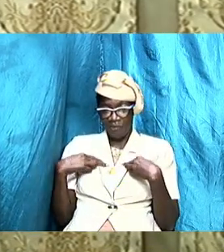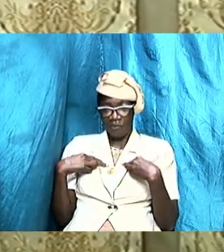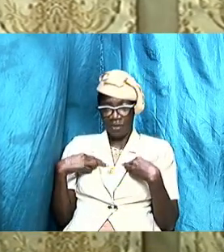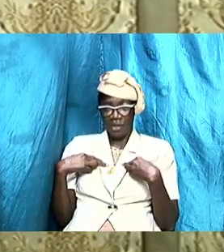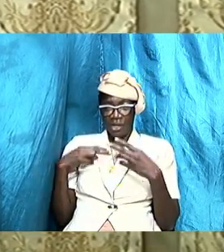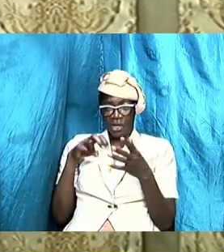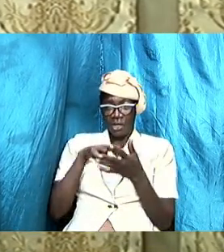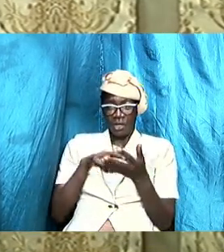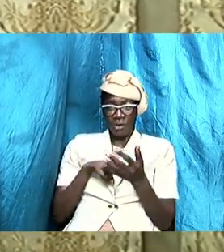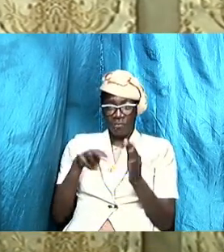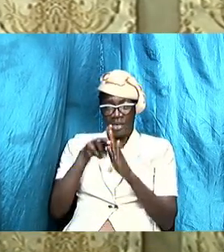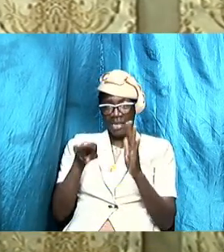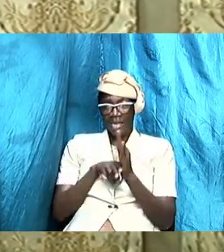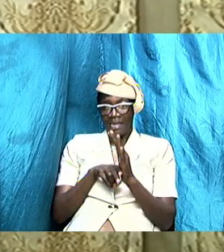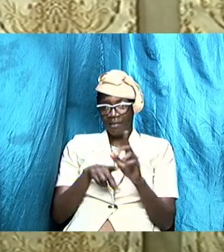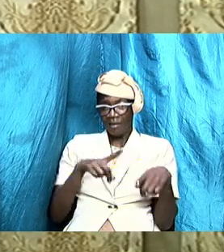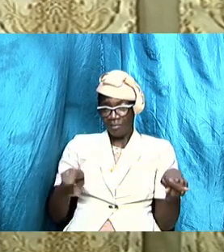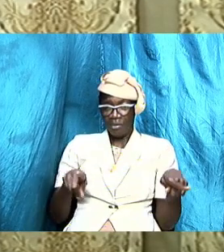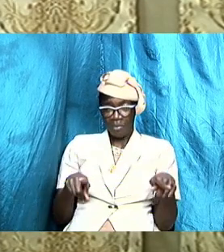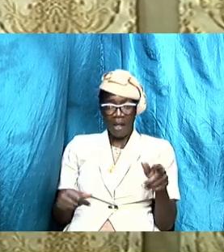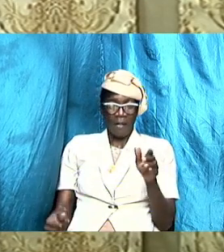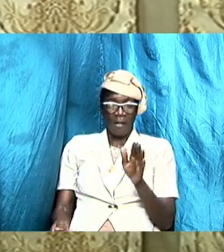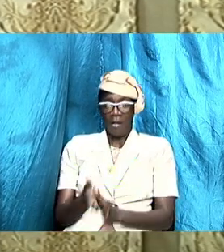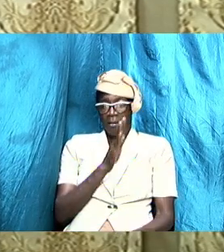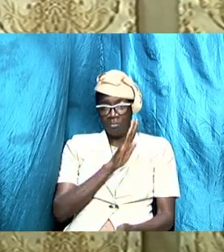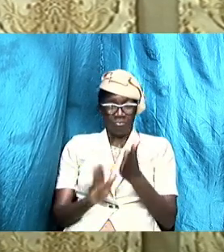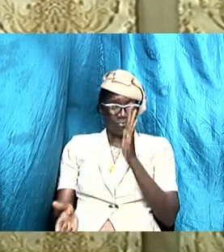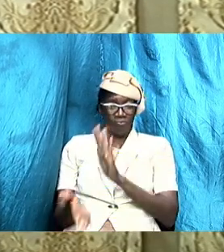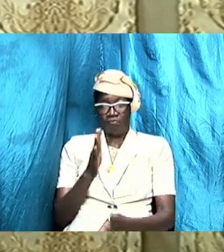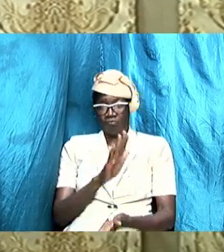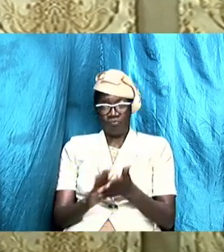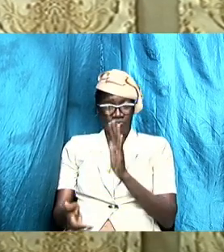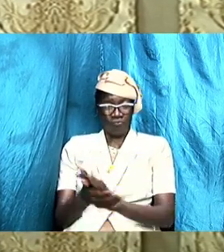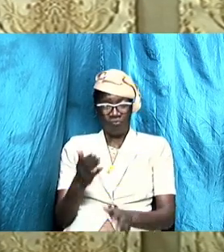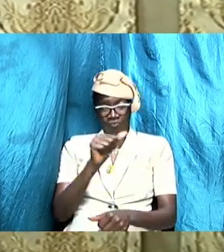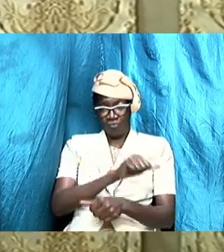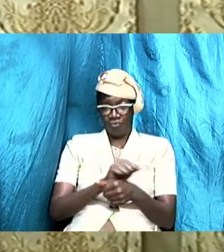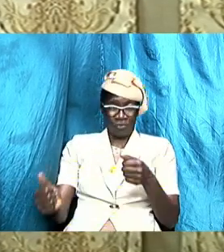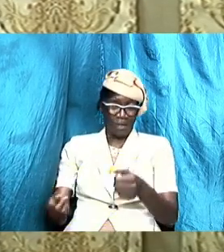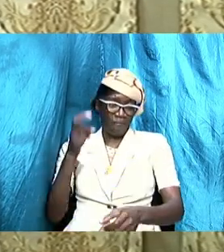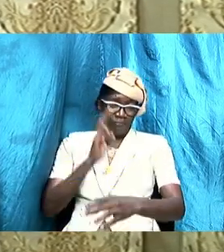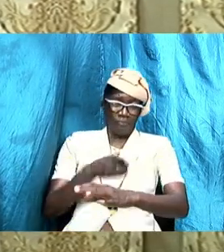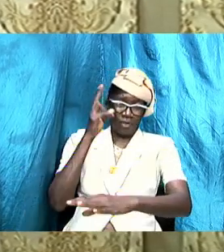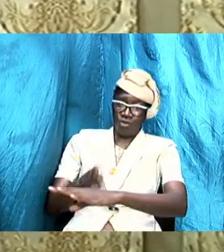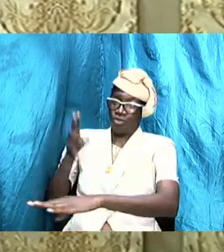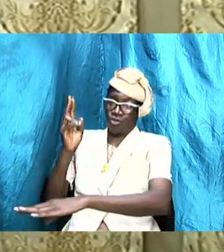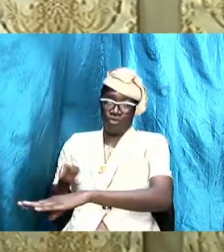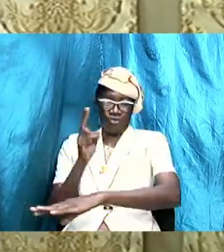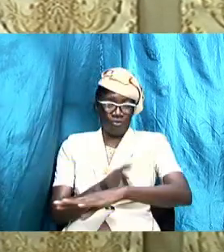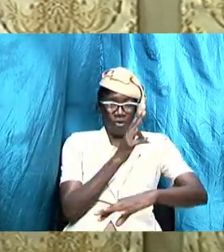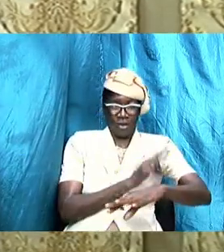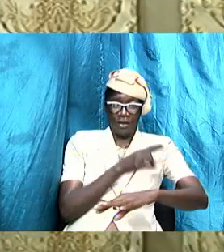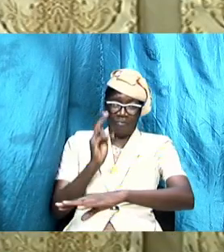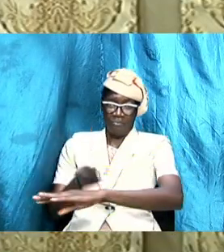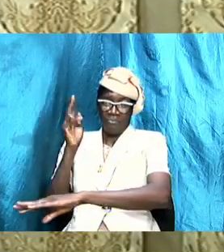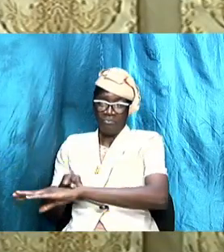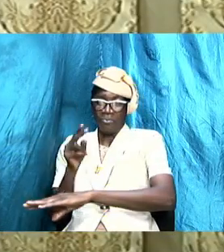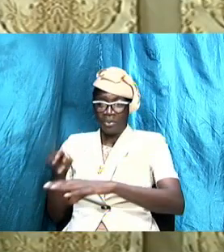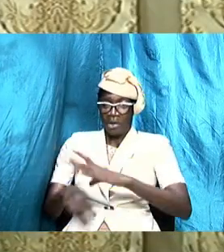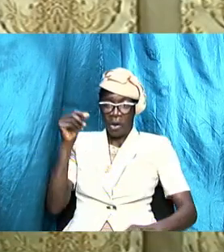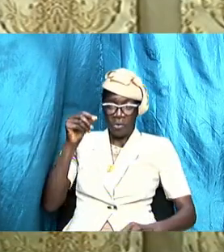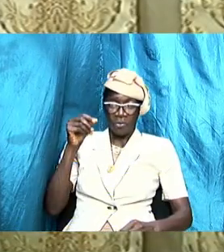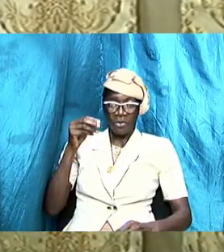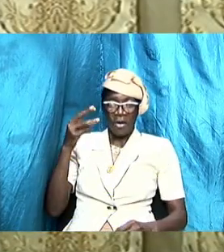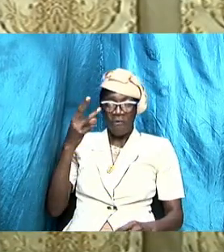it out of him because I feel it is a demon and I cast it out if it's the last thing I do I beat it out of him